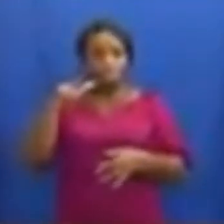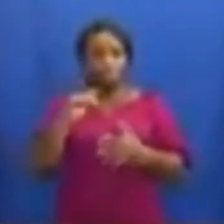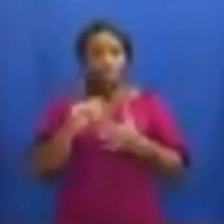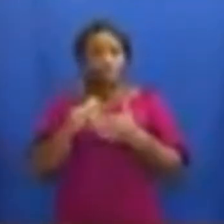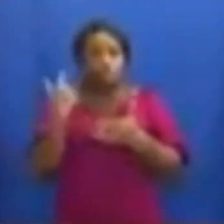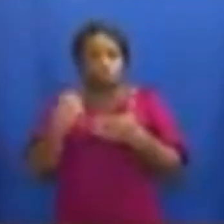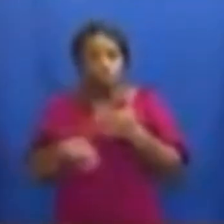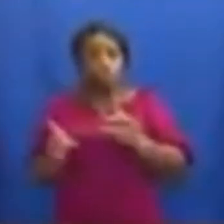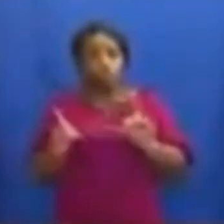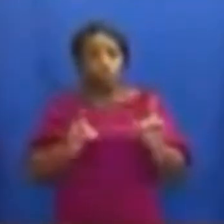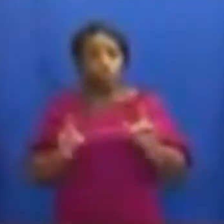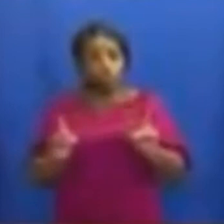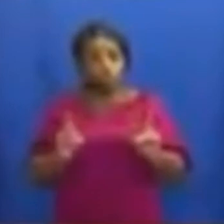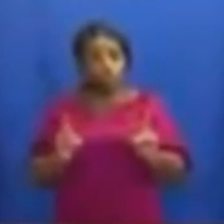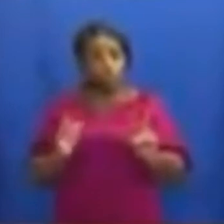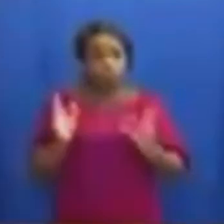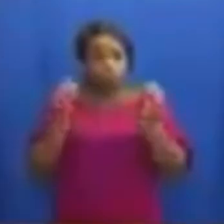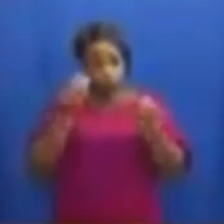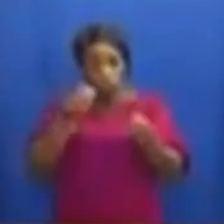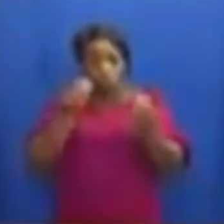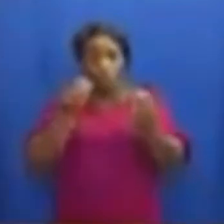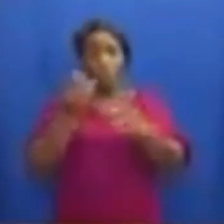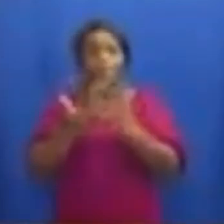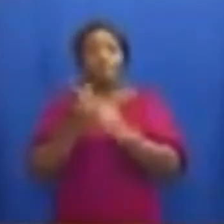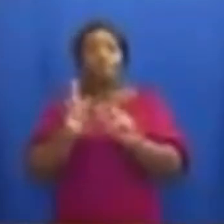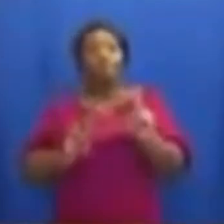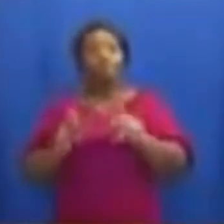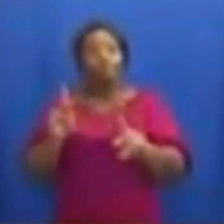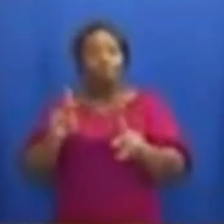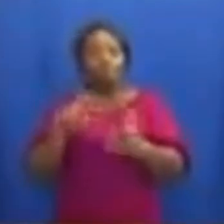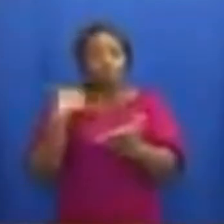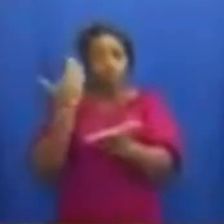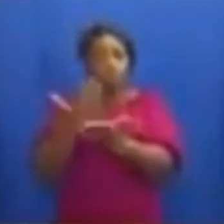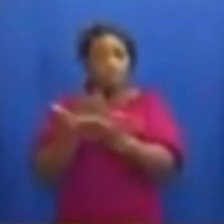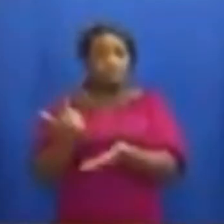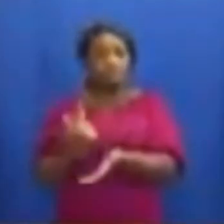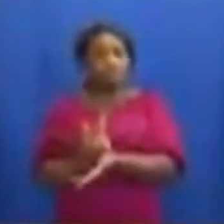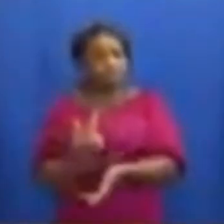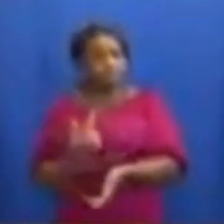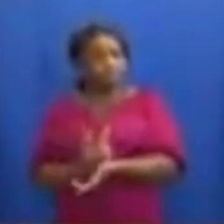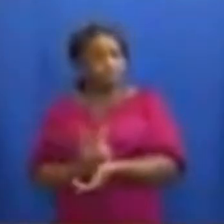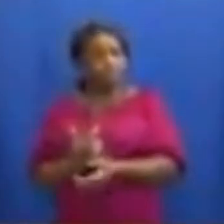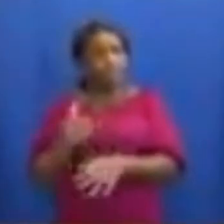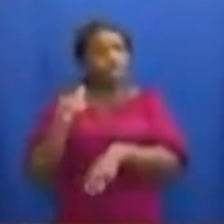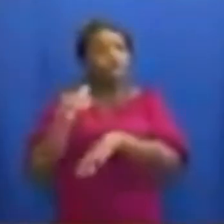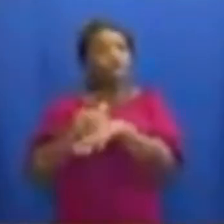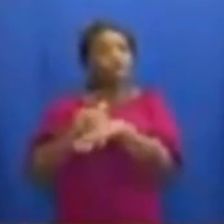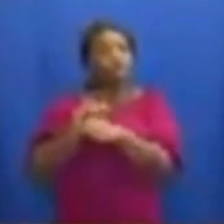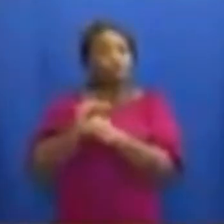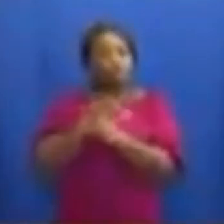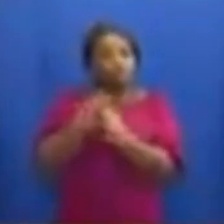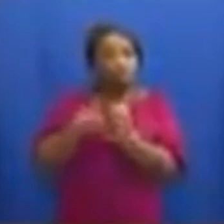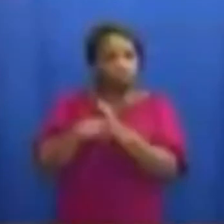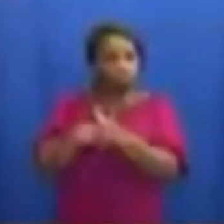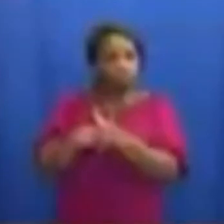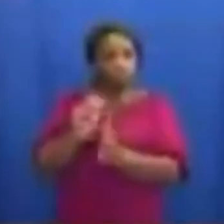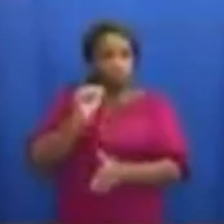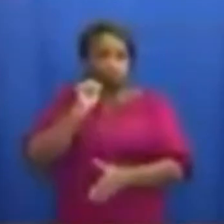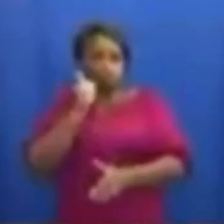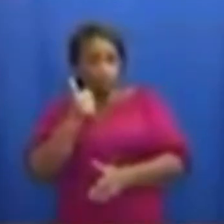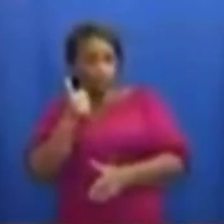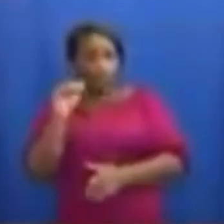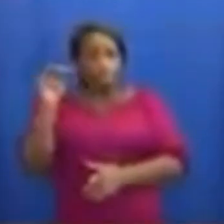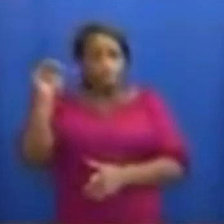procedures to be adhered to by passengers arriving in Ghana at the COVID-19 media briefing tomorrow,